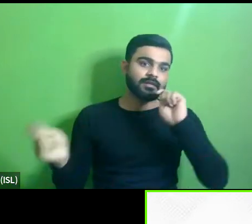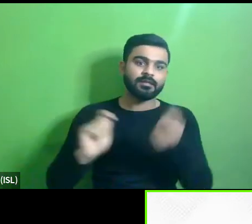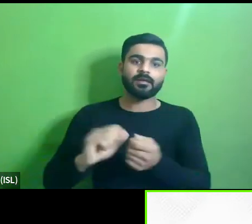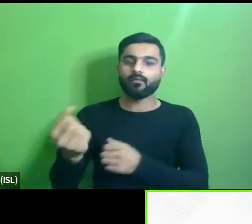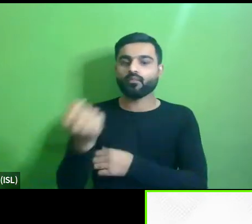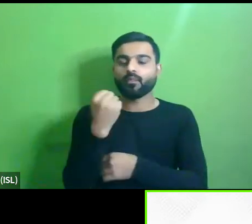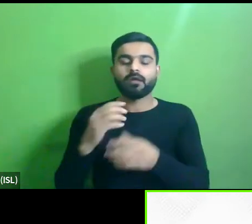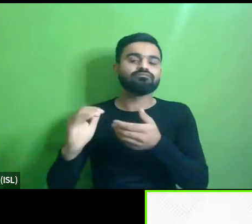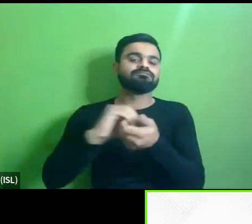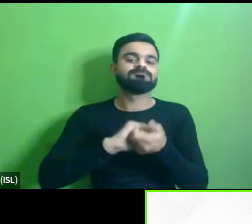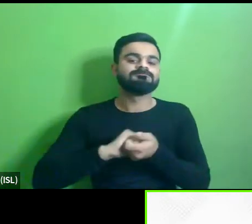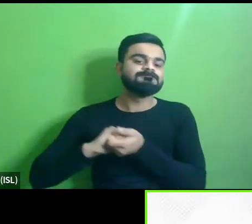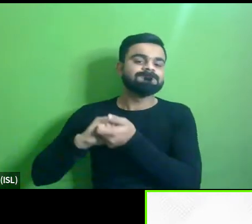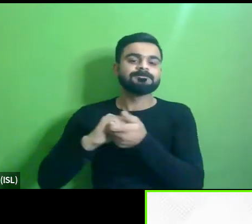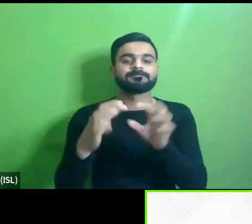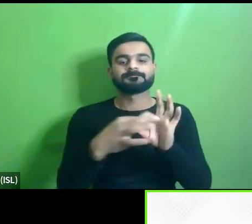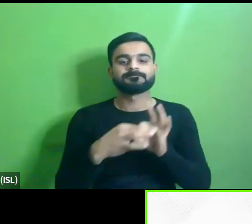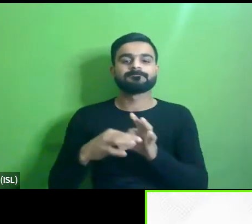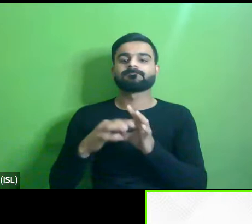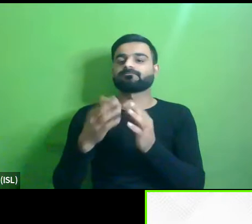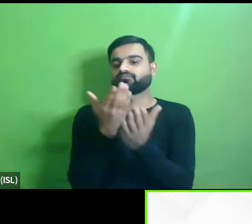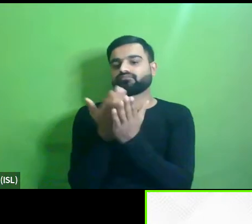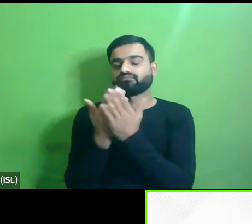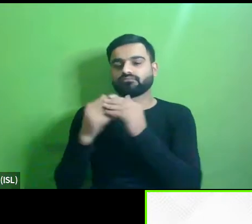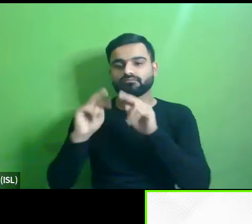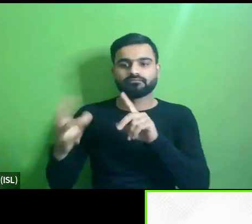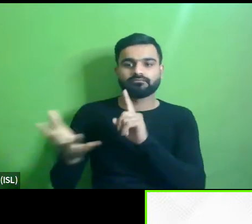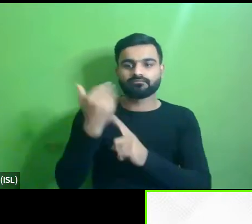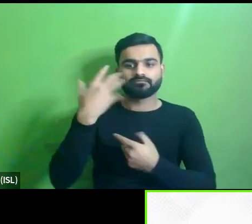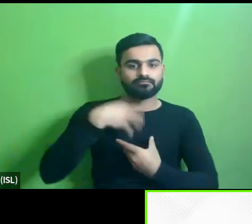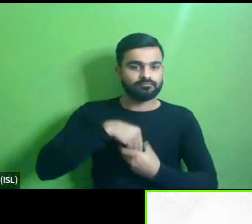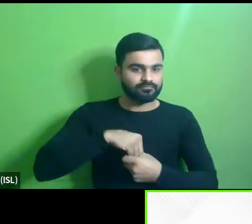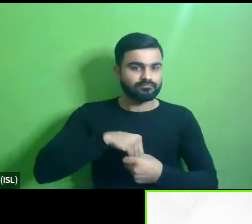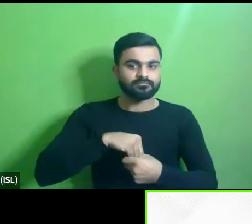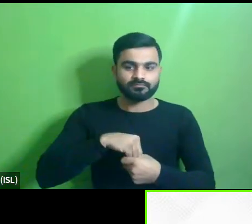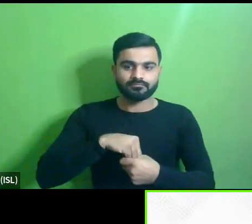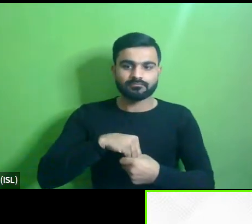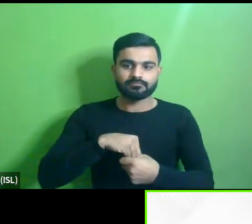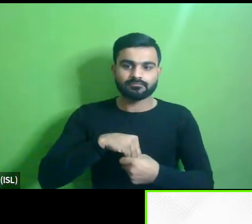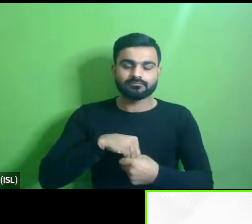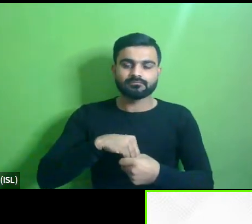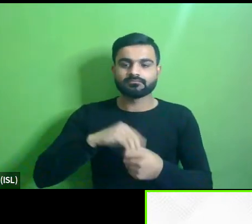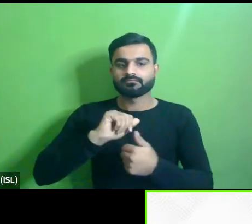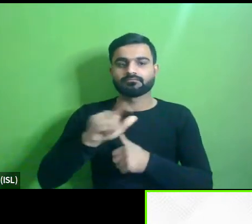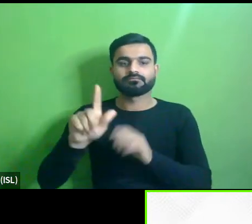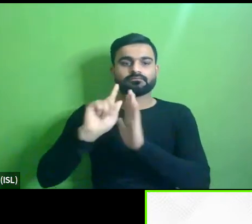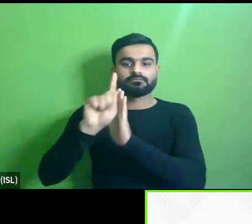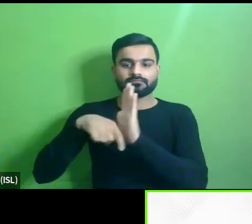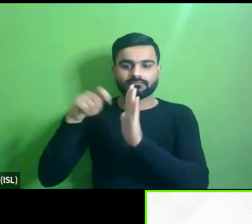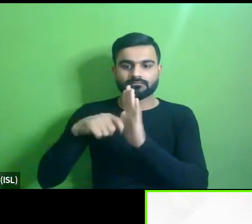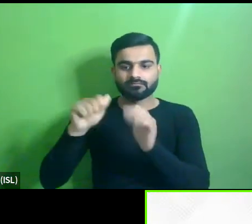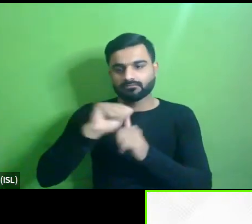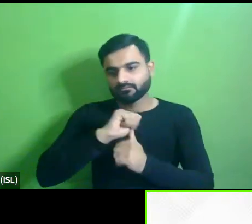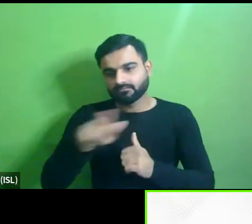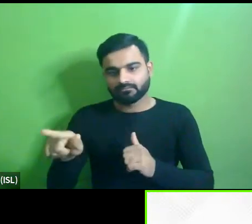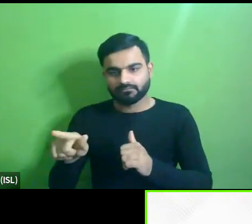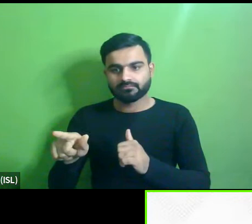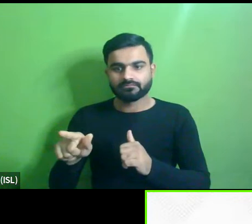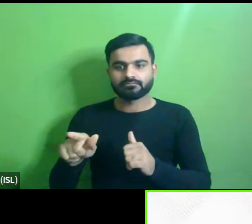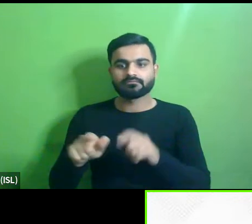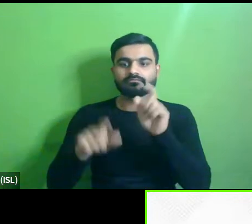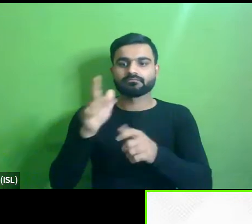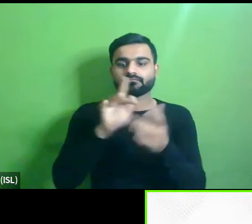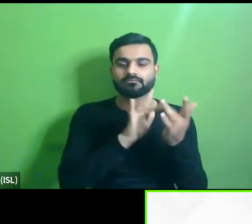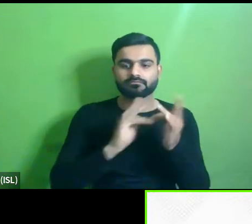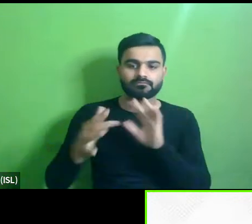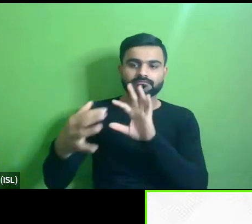collaboration and participatory approach which need to be adopted um in all the projects uh all the all projects in public well